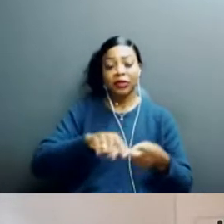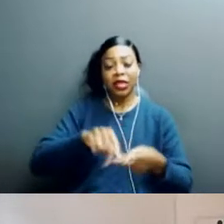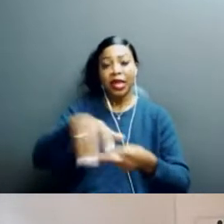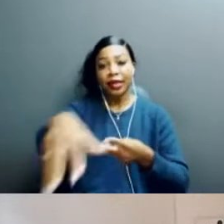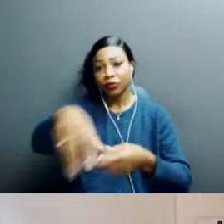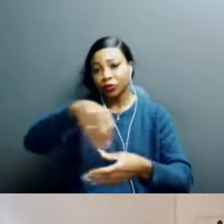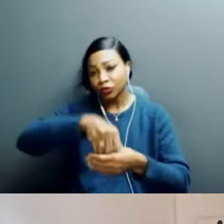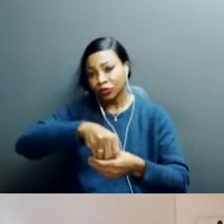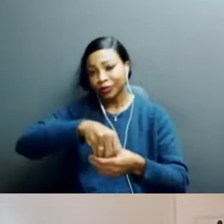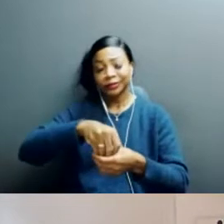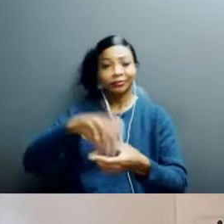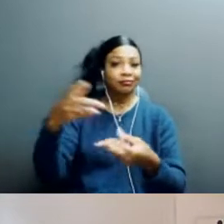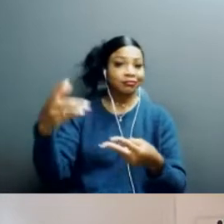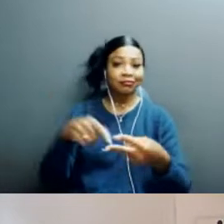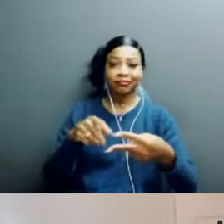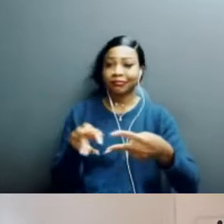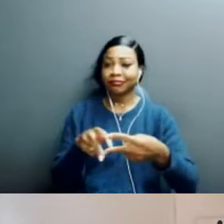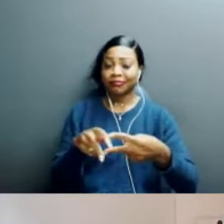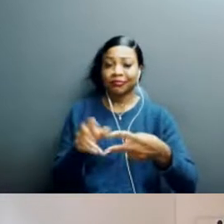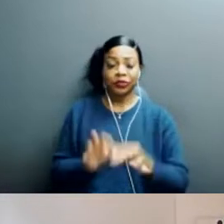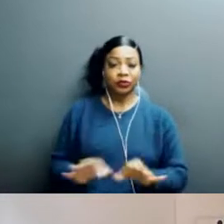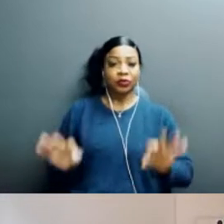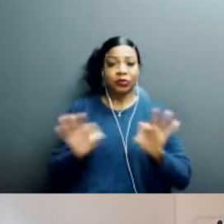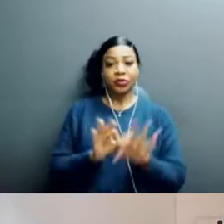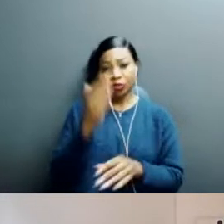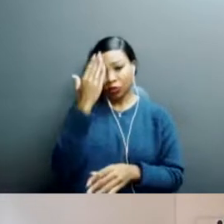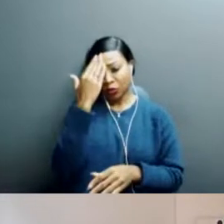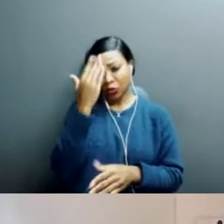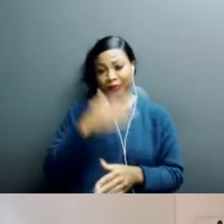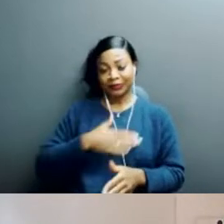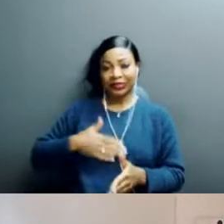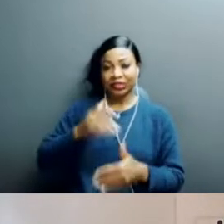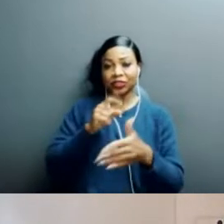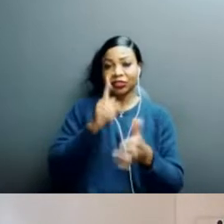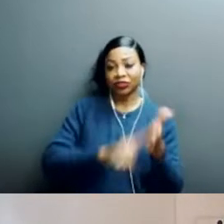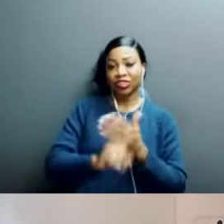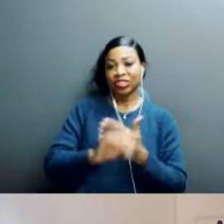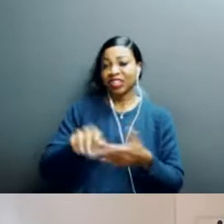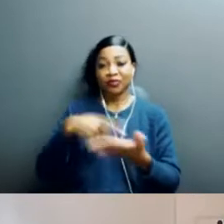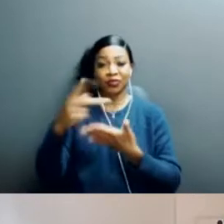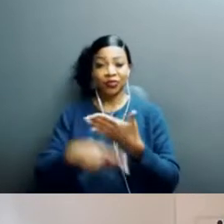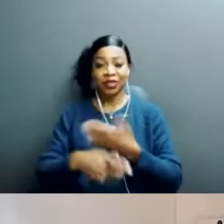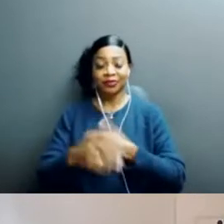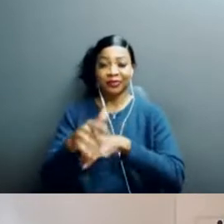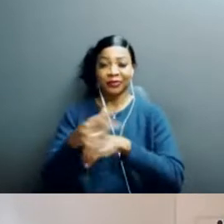So, um, yeah, check out some of the, the programs that are available. Thank you, Emily. Cara?